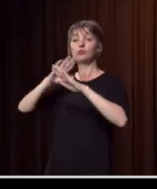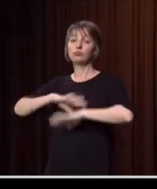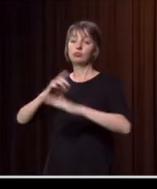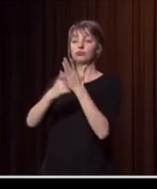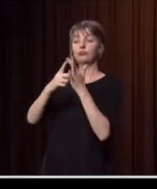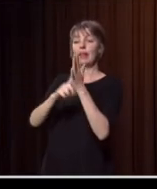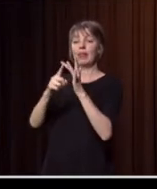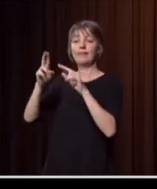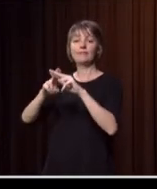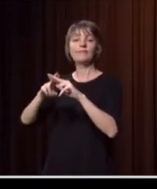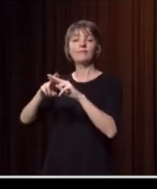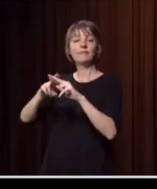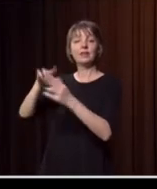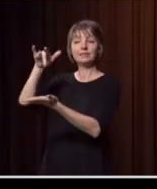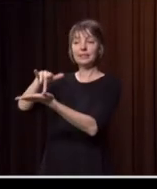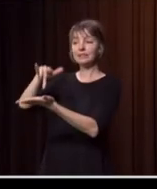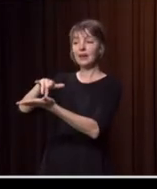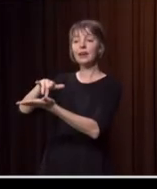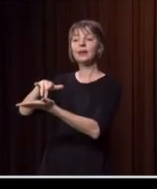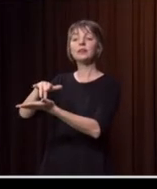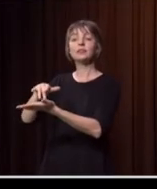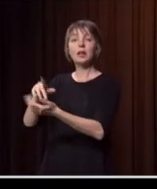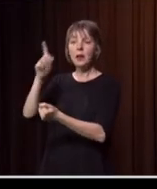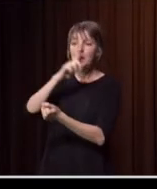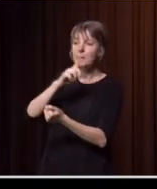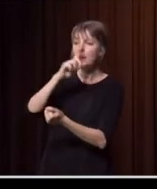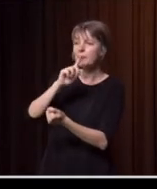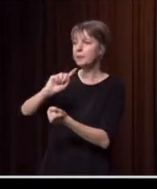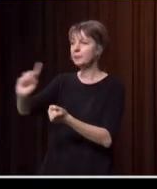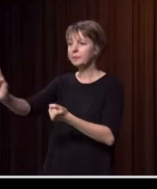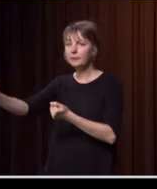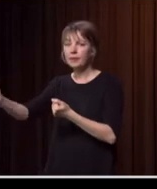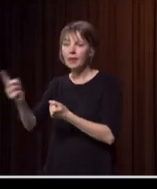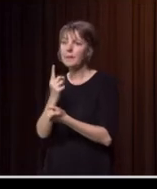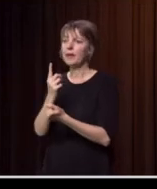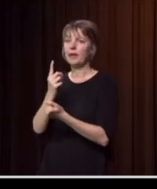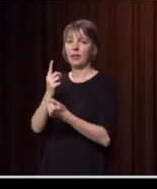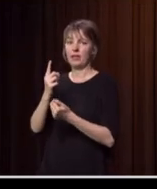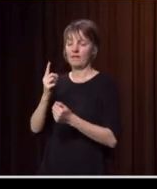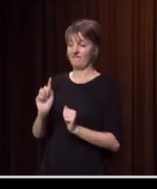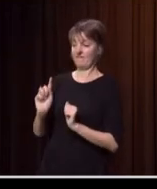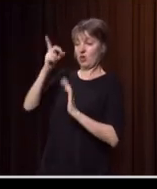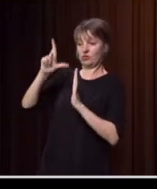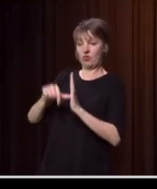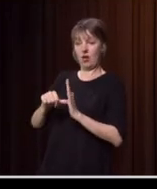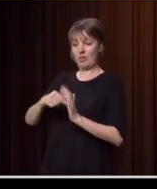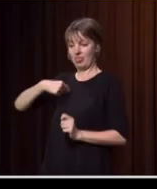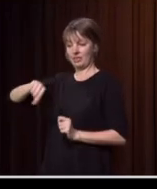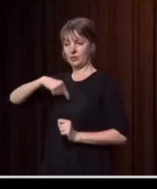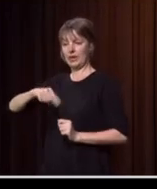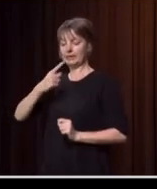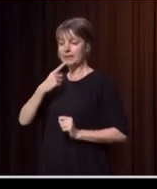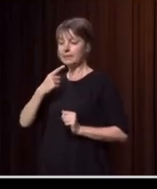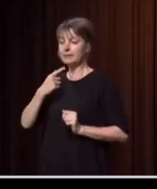fire that hit Cobargo on New Year's Eve. There are people coming forward this week for the first time to say, I'm ready to have a